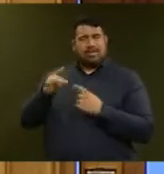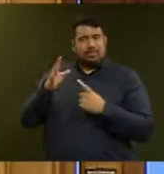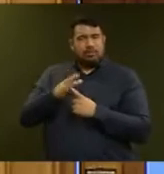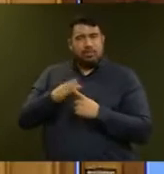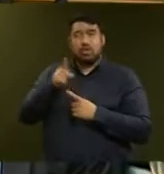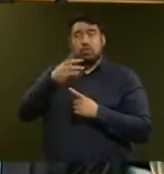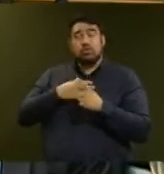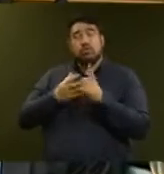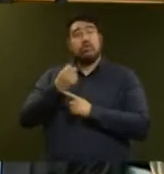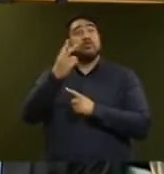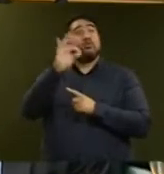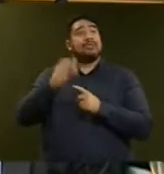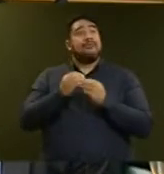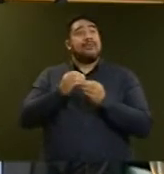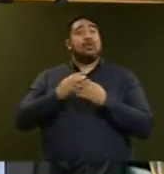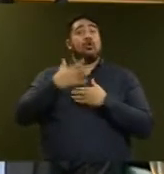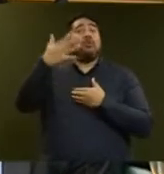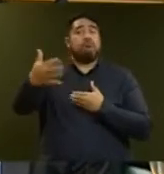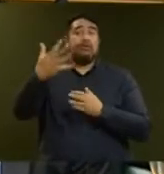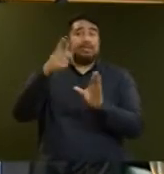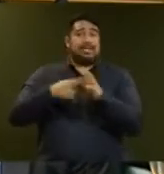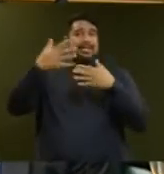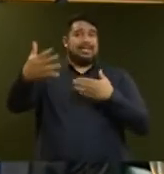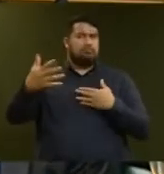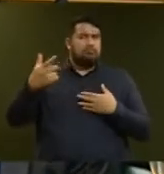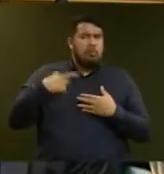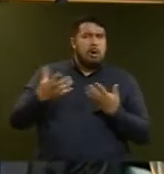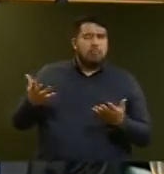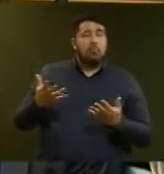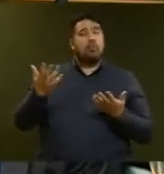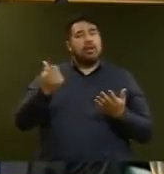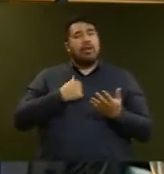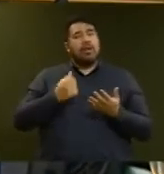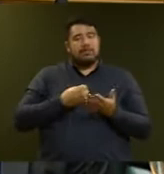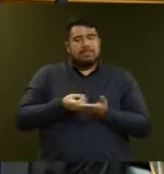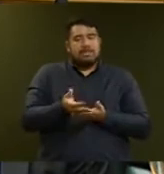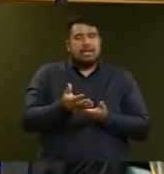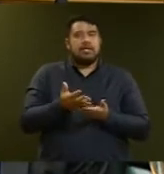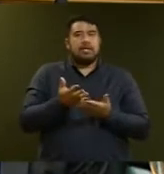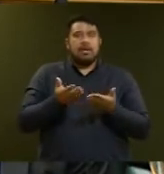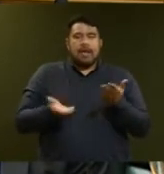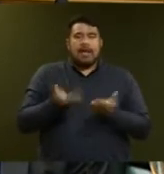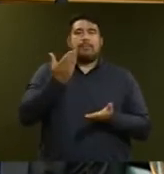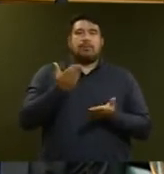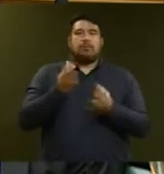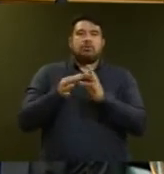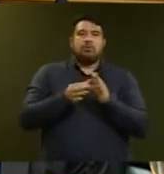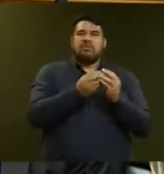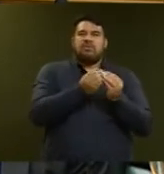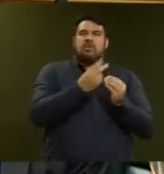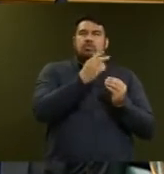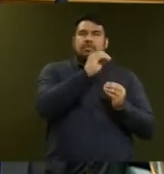10 years? Mr Speaker, lifting New Zealand's R&D expenditure to 2% of GDP will drive the